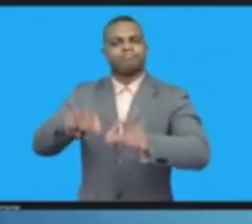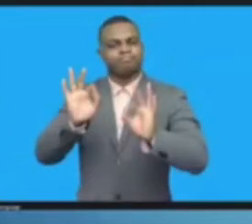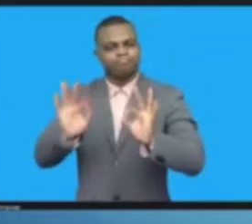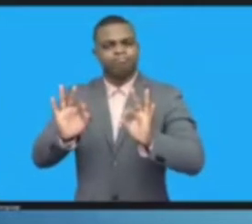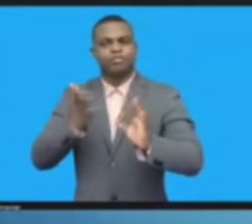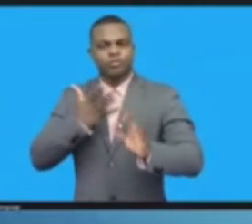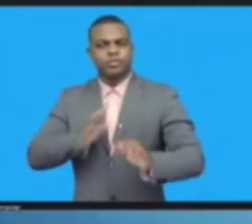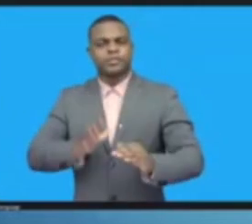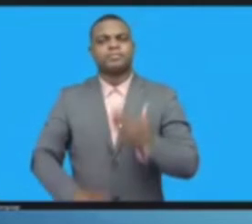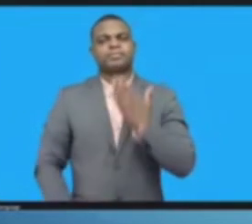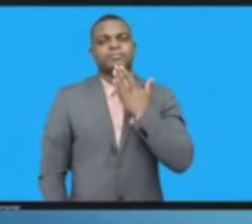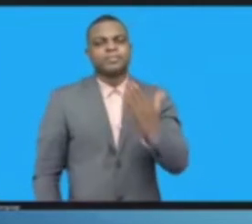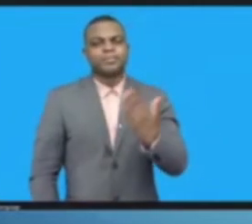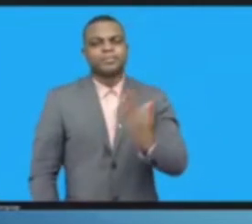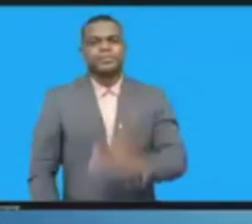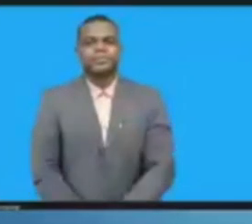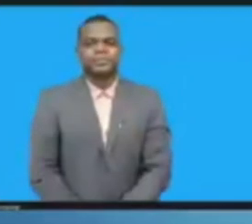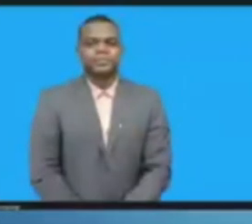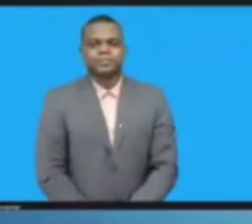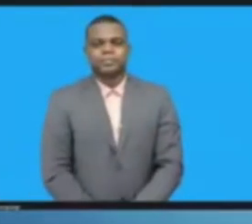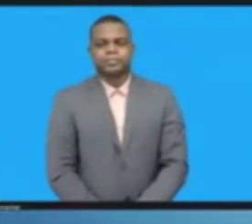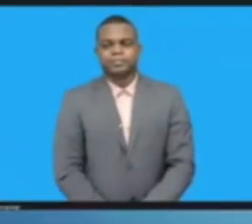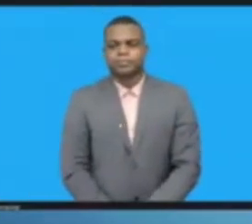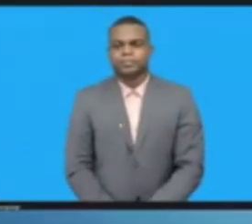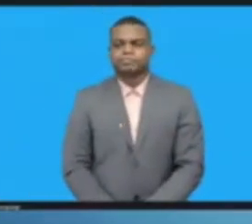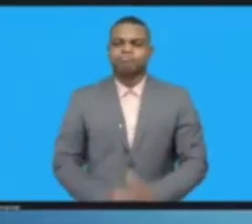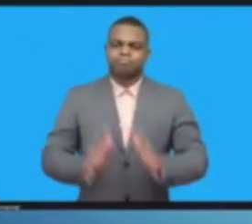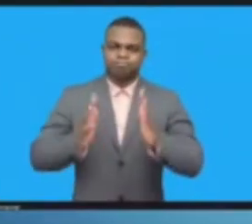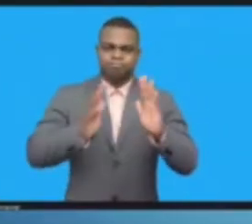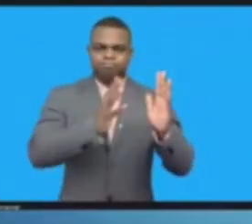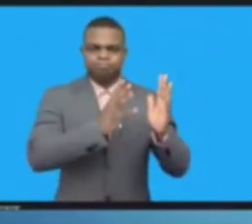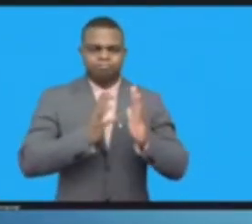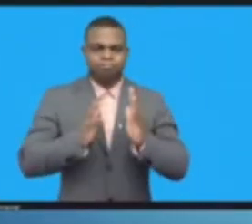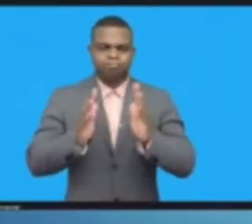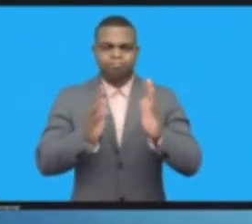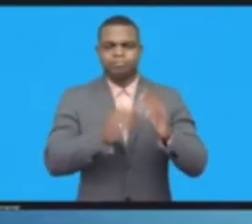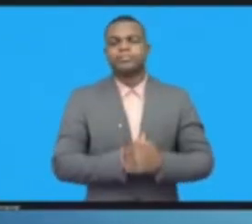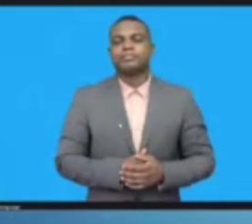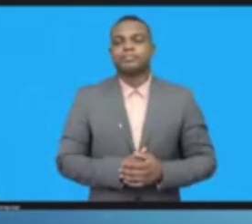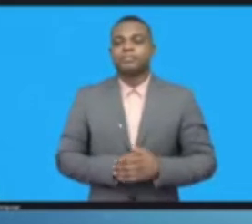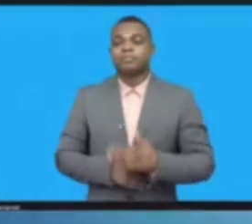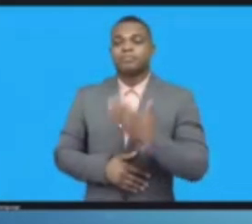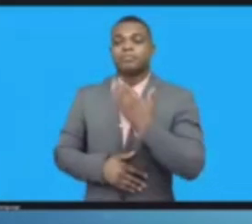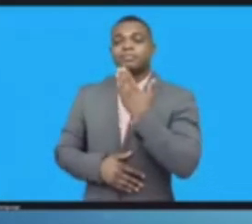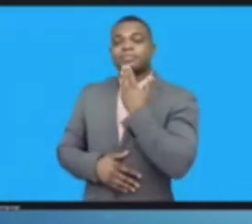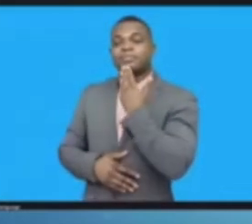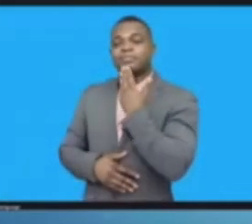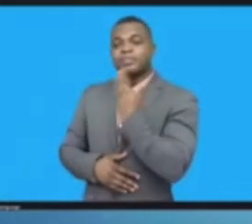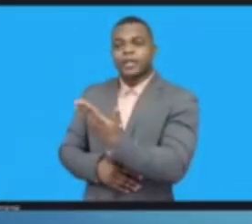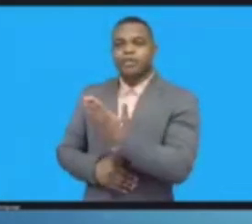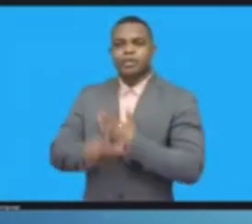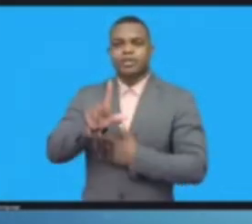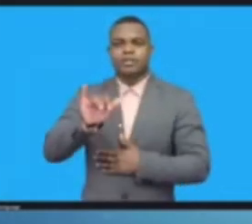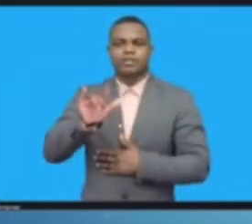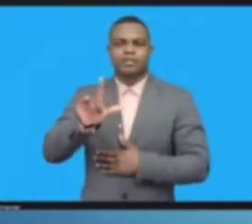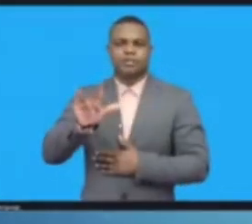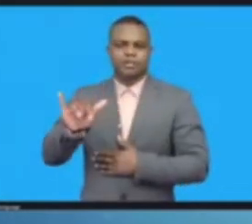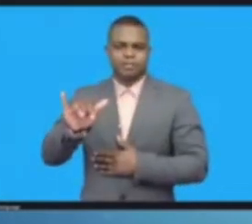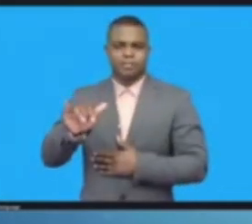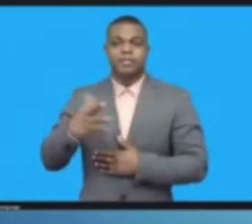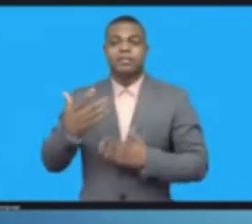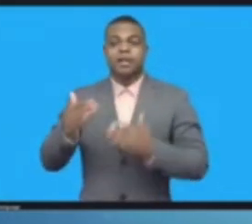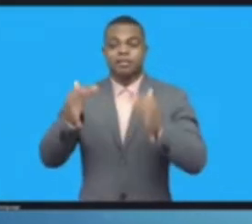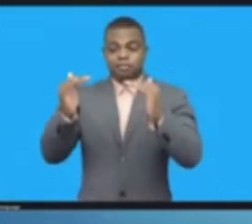Thank you very much, Lili. Our next speaker does not need any introduction. I would like to call Mr. Vint